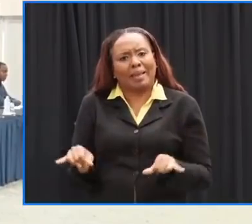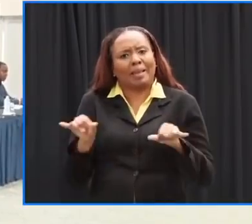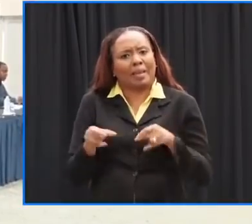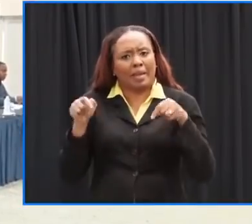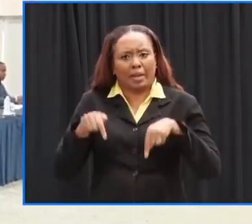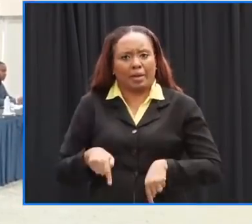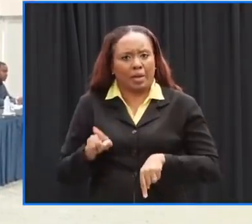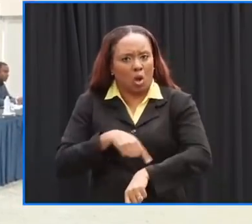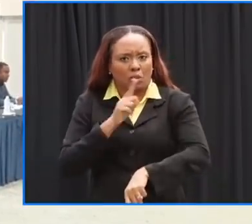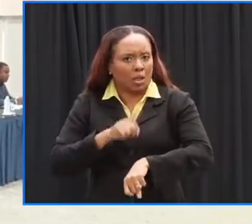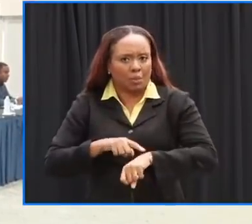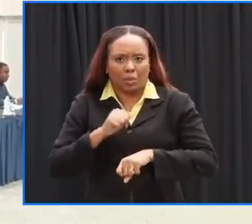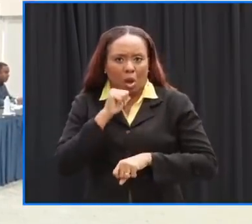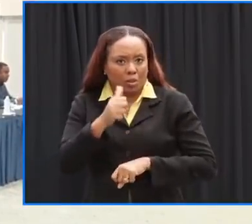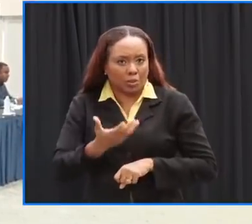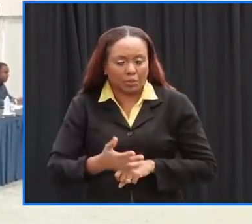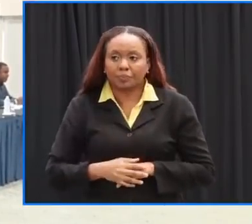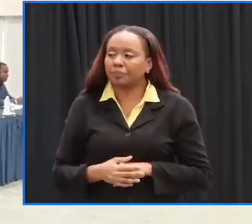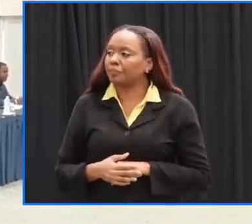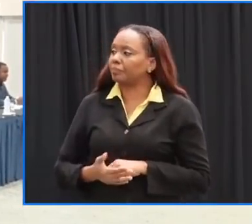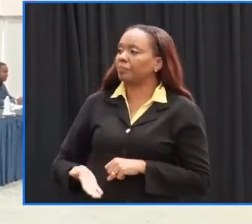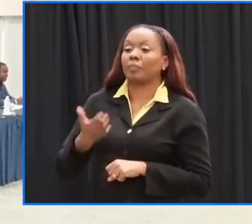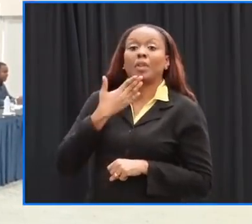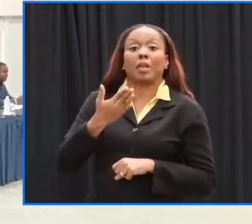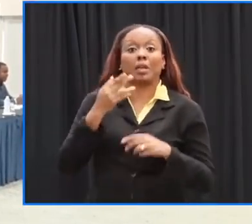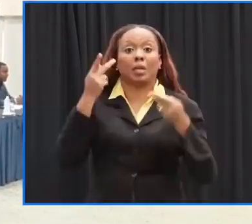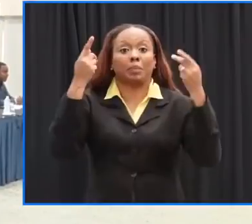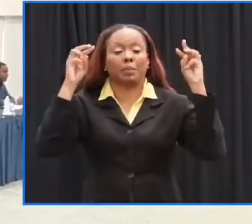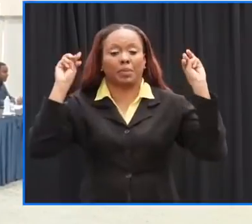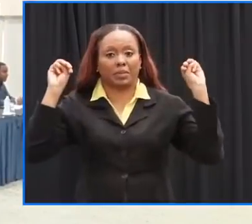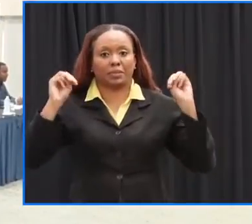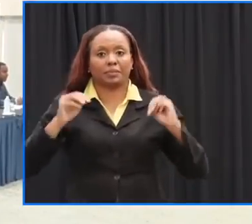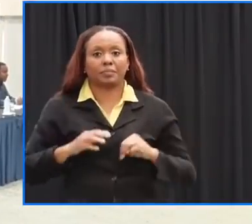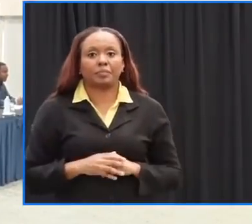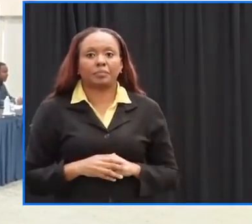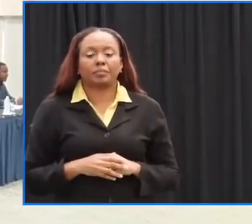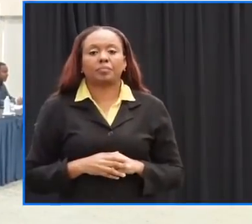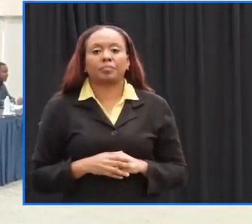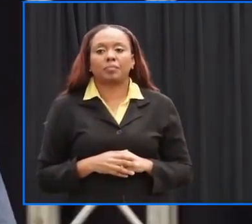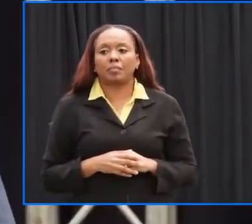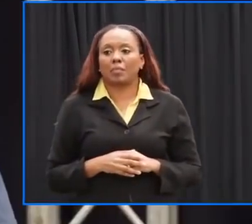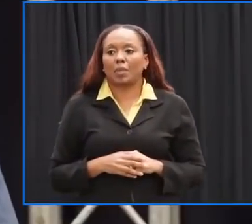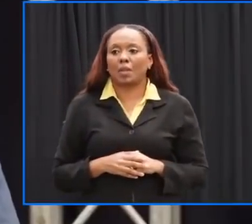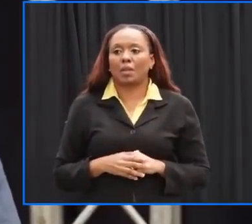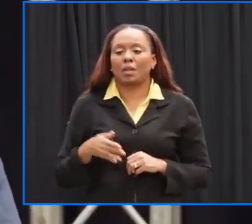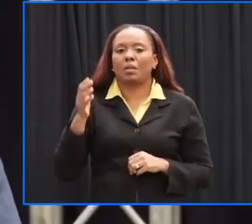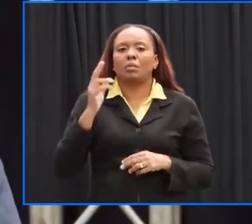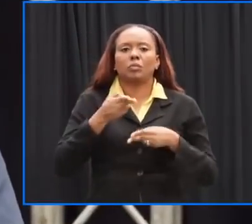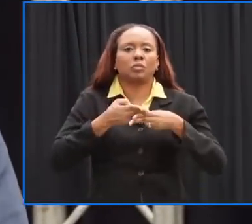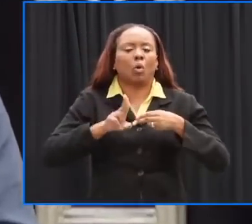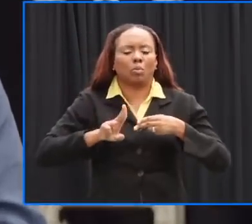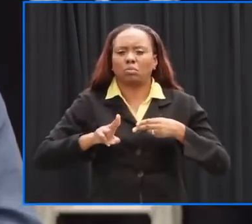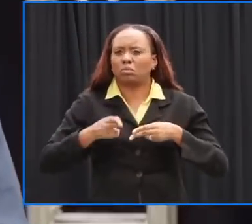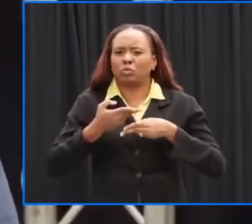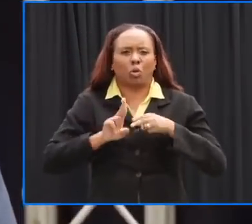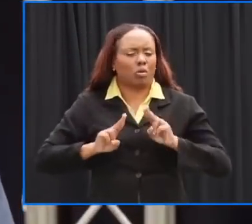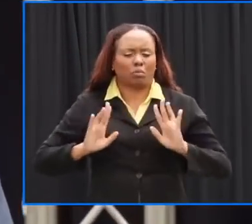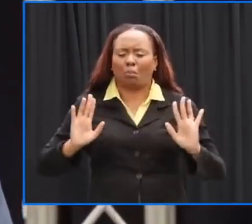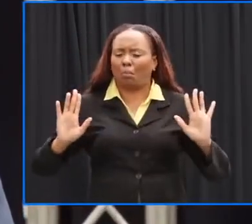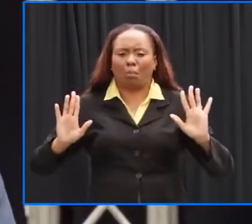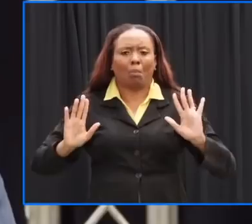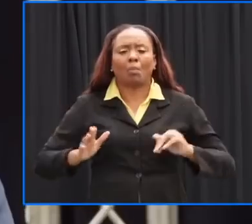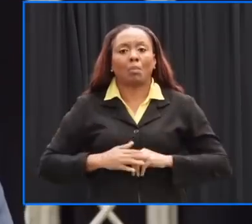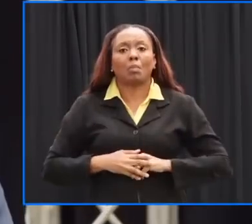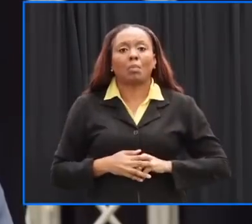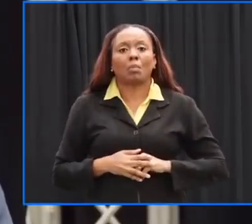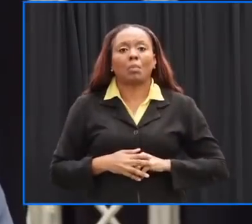you thank you very much prime minister um as i said we will keep this quite brief from